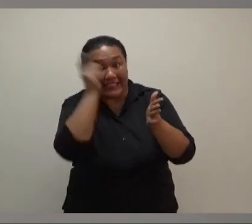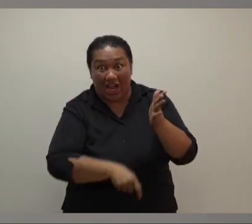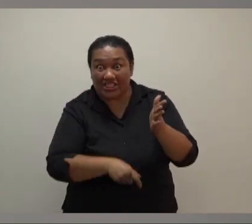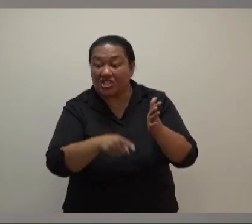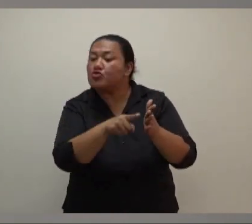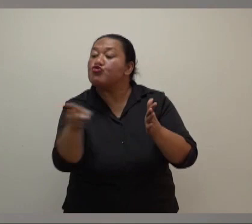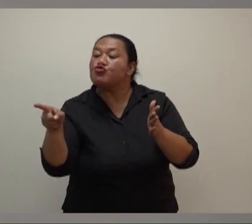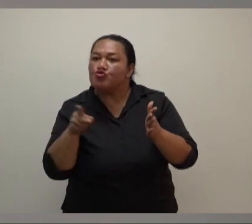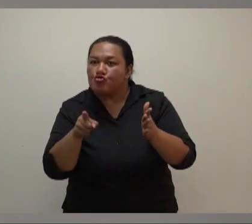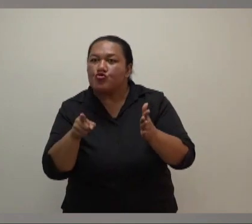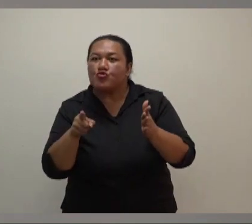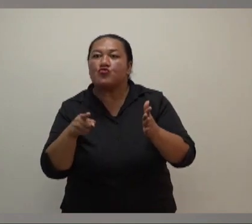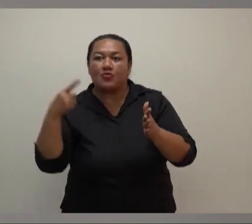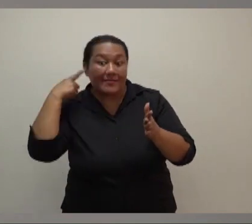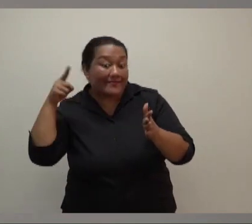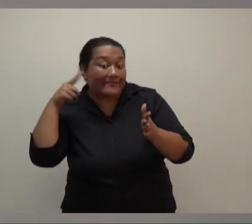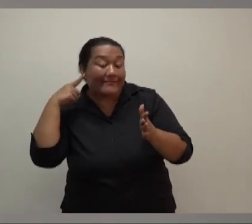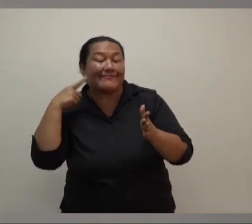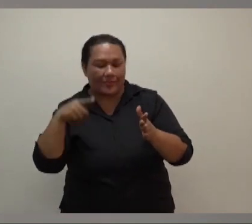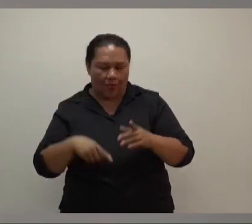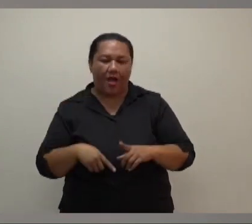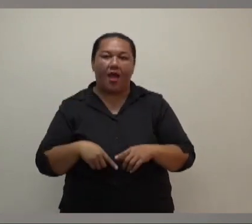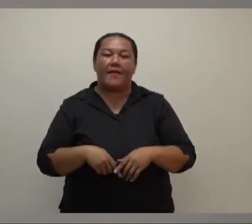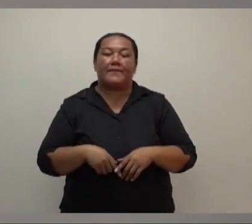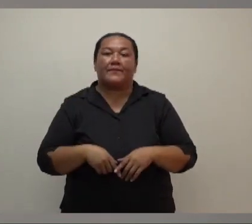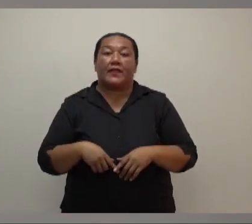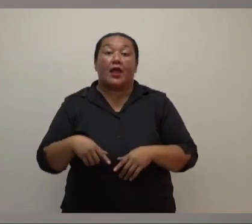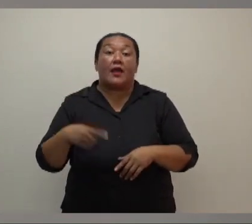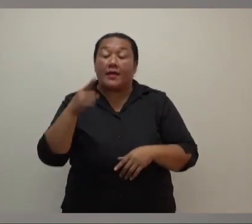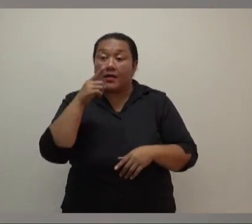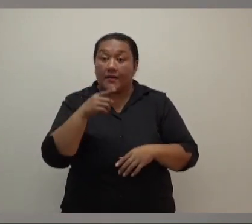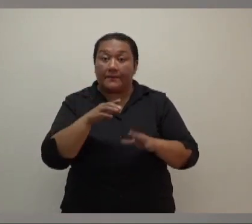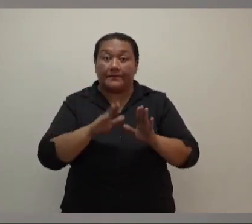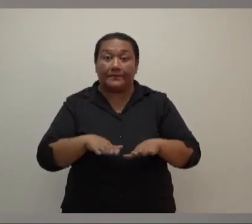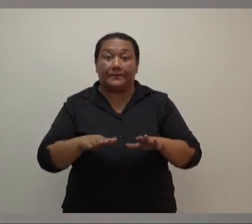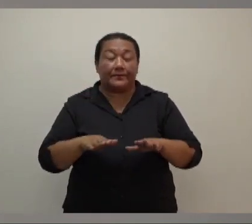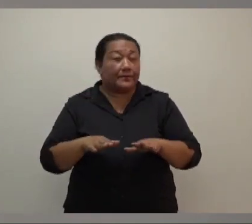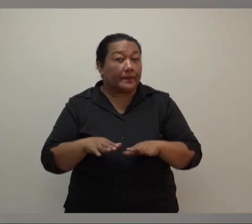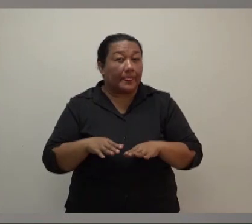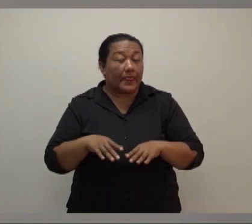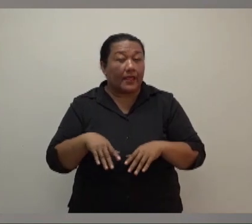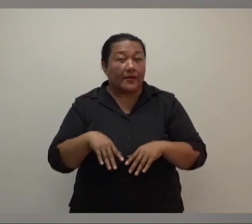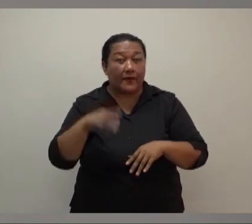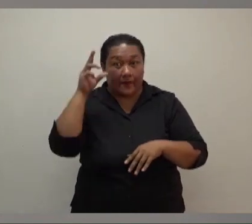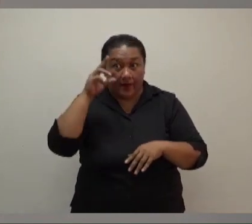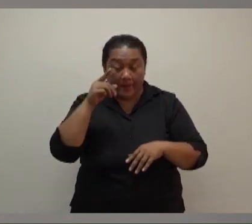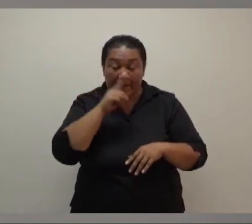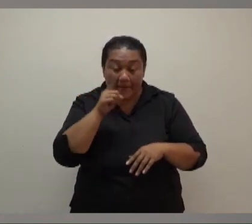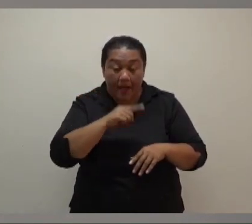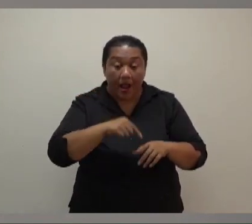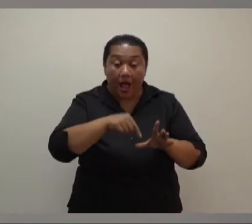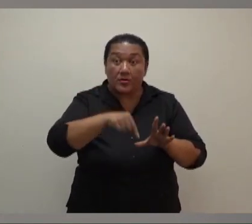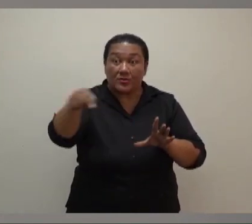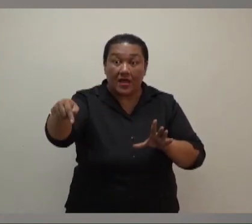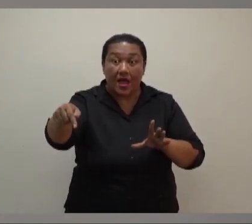Fijians who want to host events outside in an open-air environment, like in a shed in the village green, or